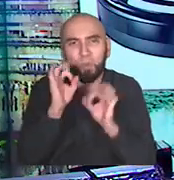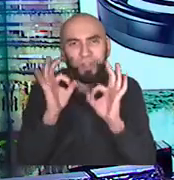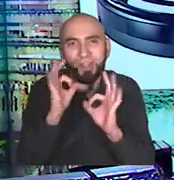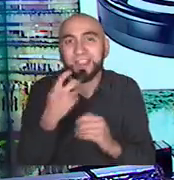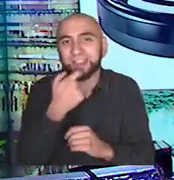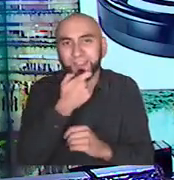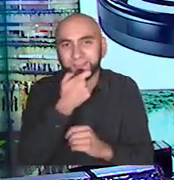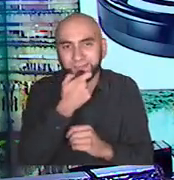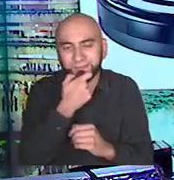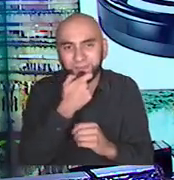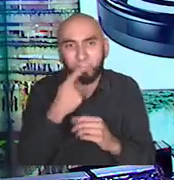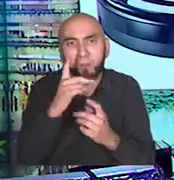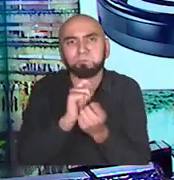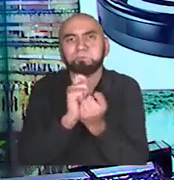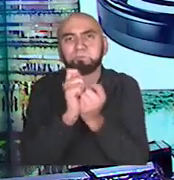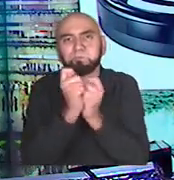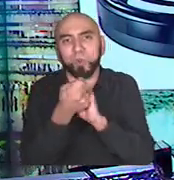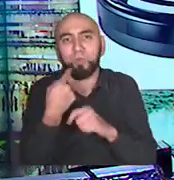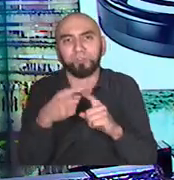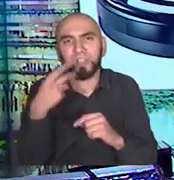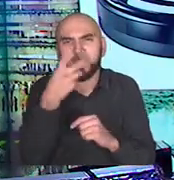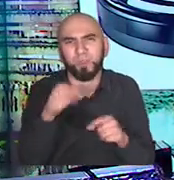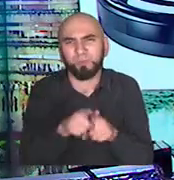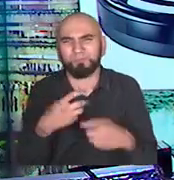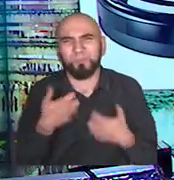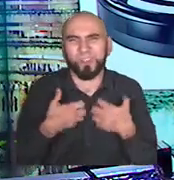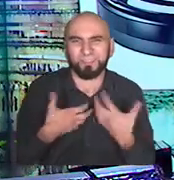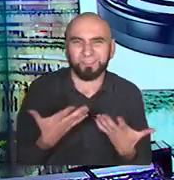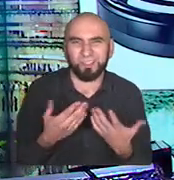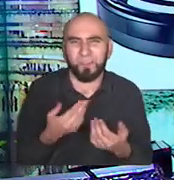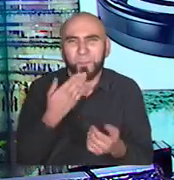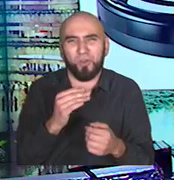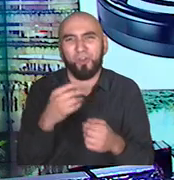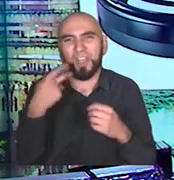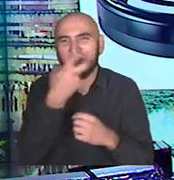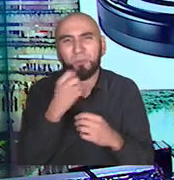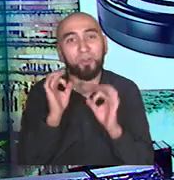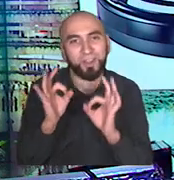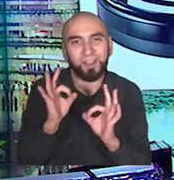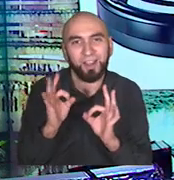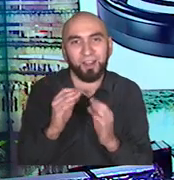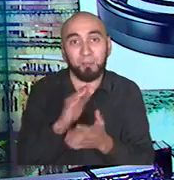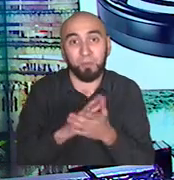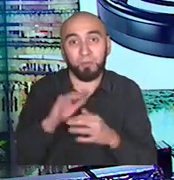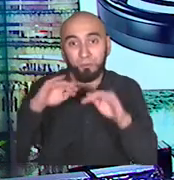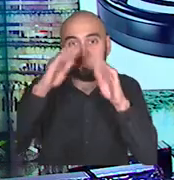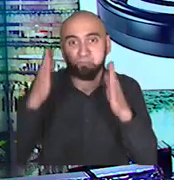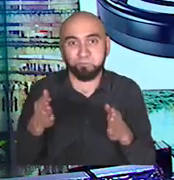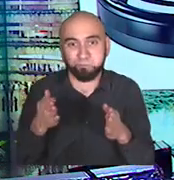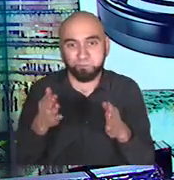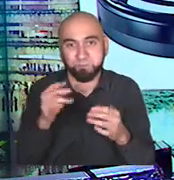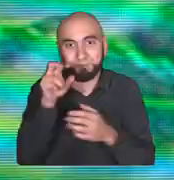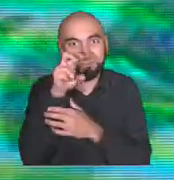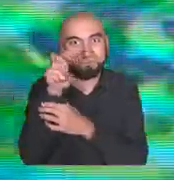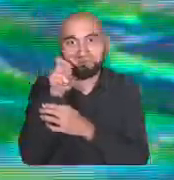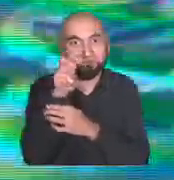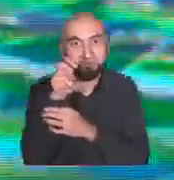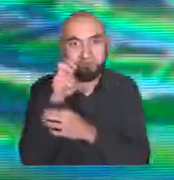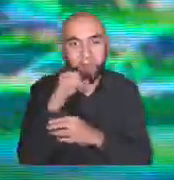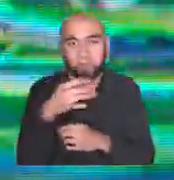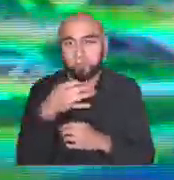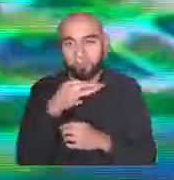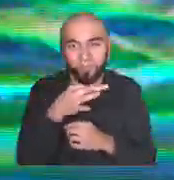R2-D2 beeps and we have no idea what R2 is saying, but we think he's super adorable, right? So